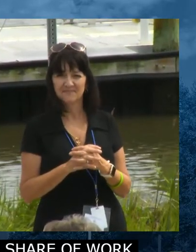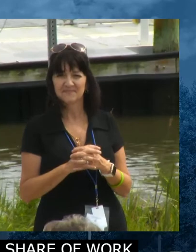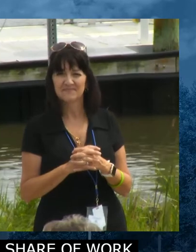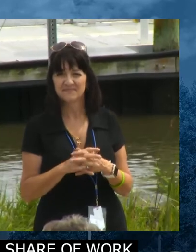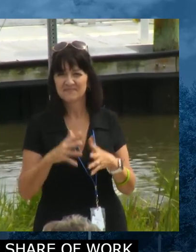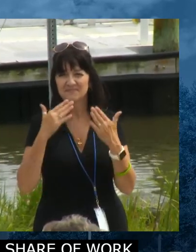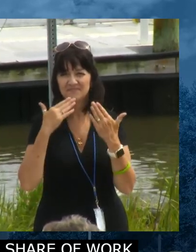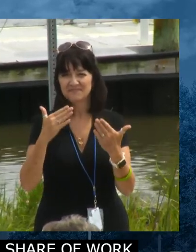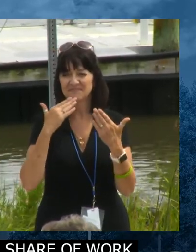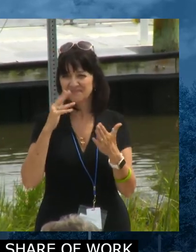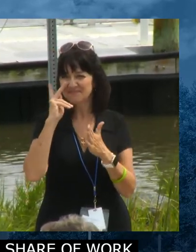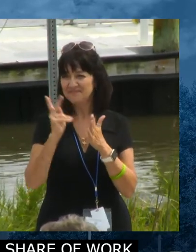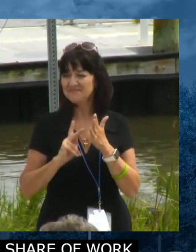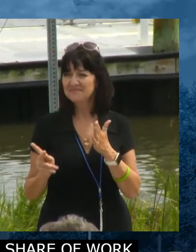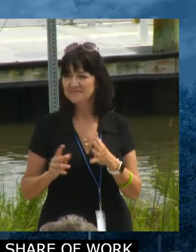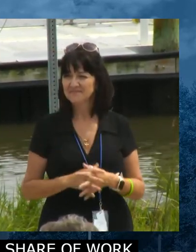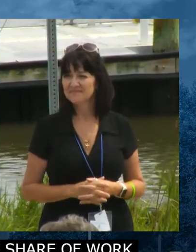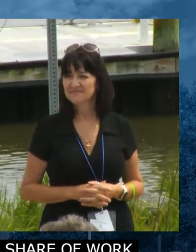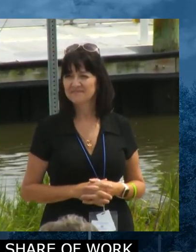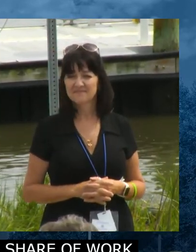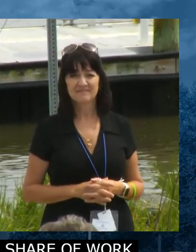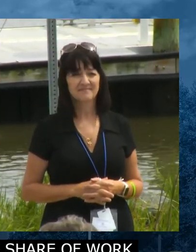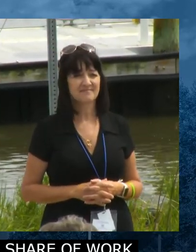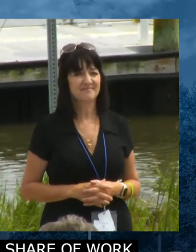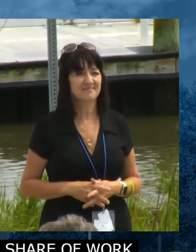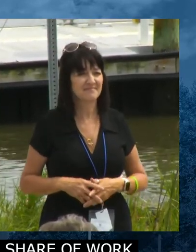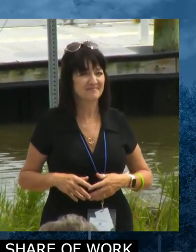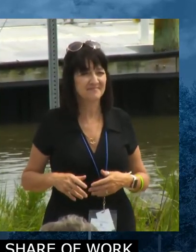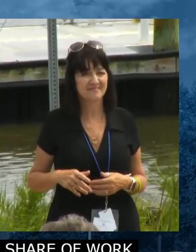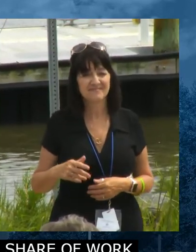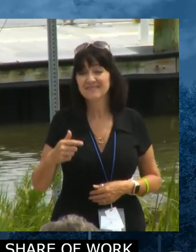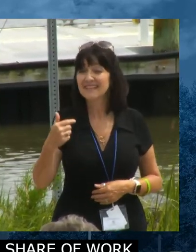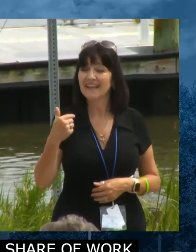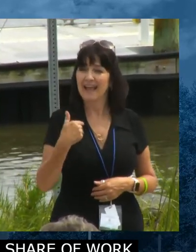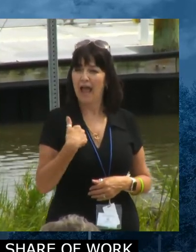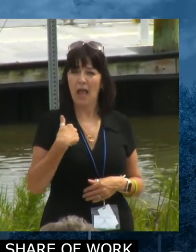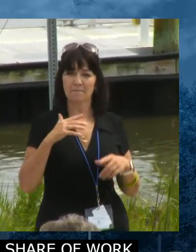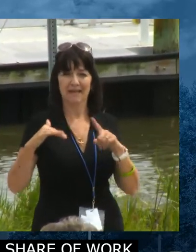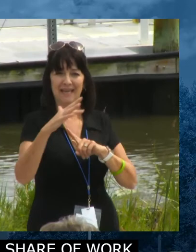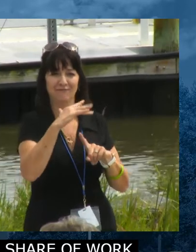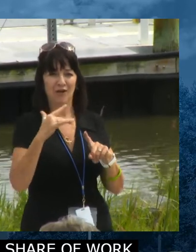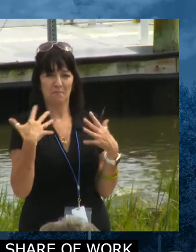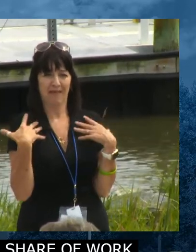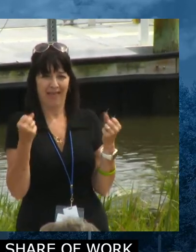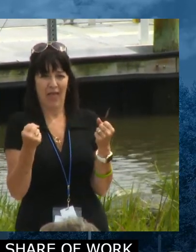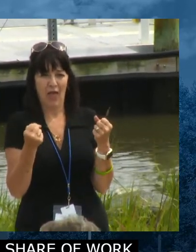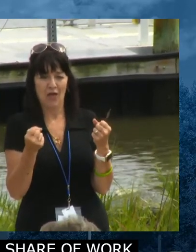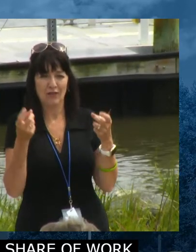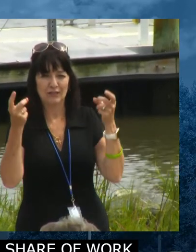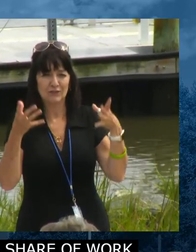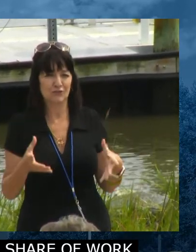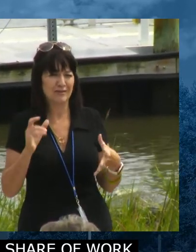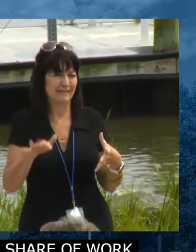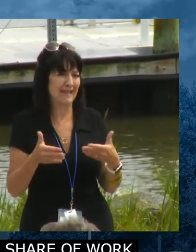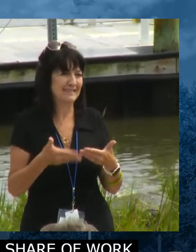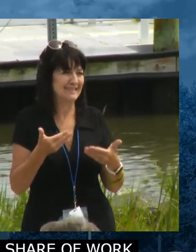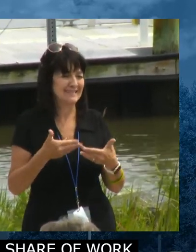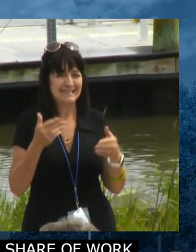Thank you, secretary. For the record, I generally call myself environmental health director because that's the easiest one of the titles to explain to everybody.